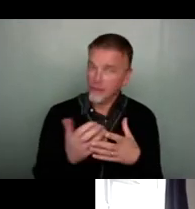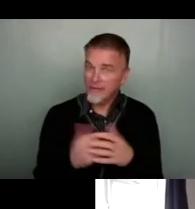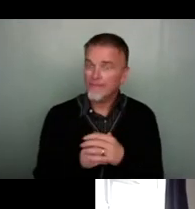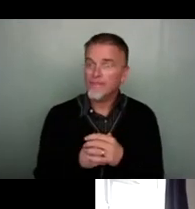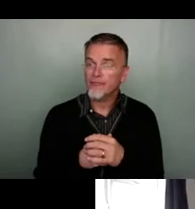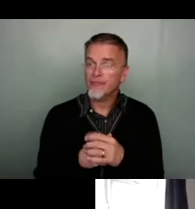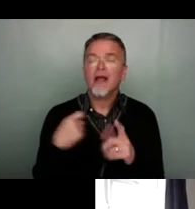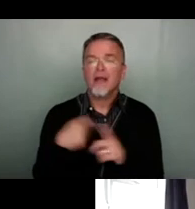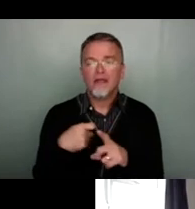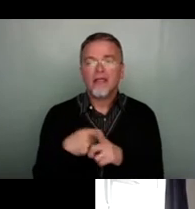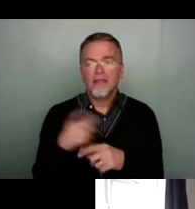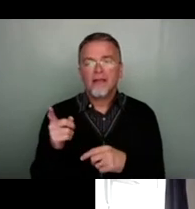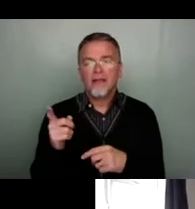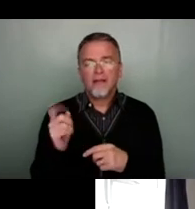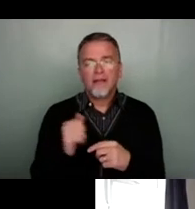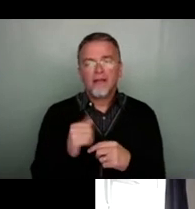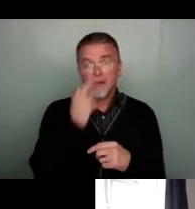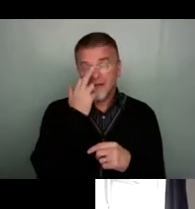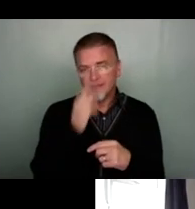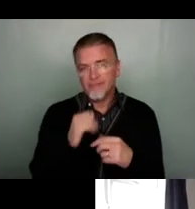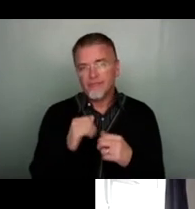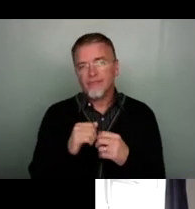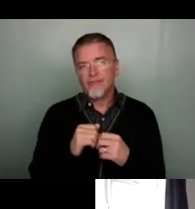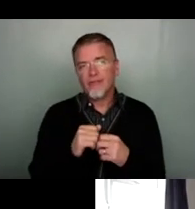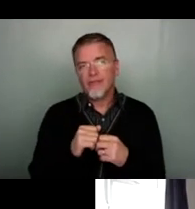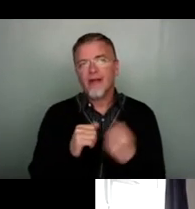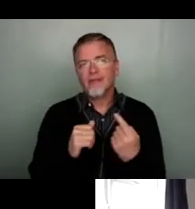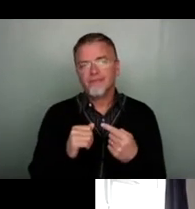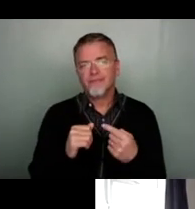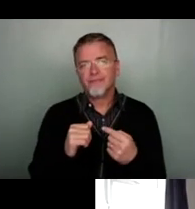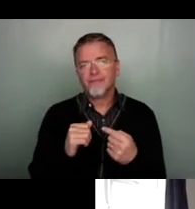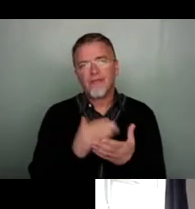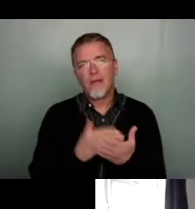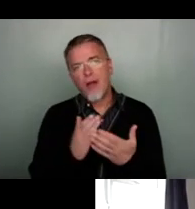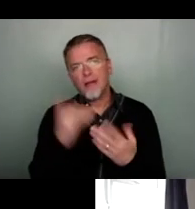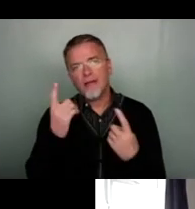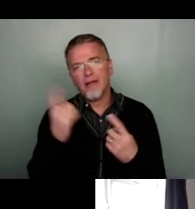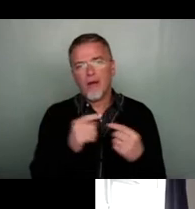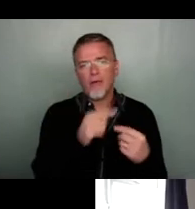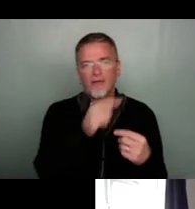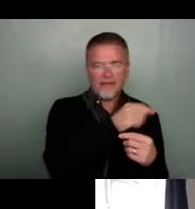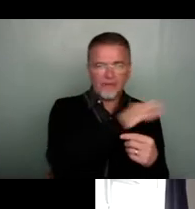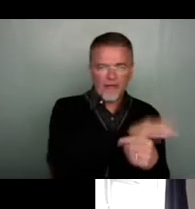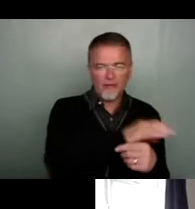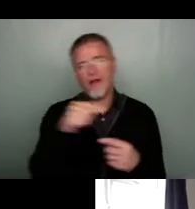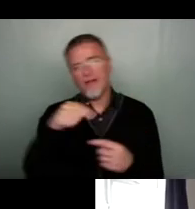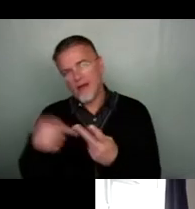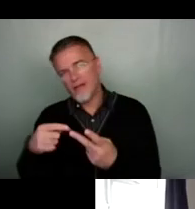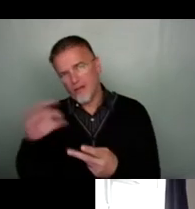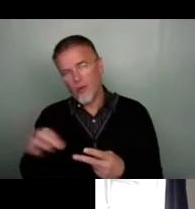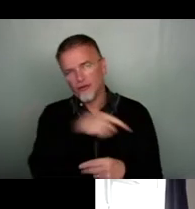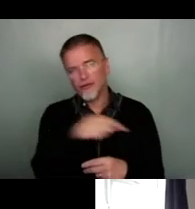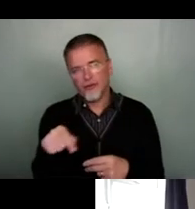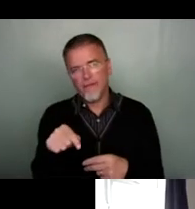Yeah, just partly reflecting on the last question and this as well. There's a couple of things around